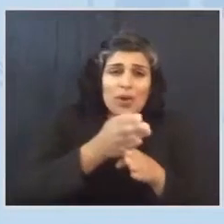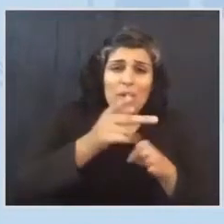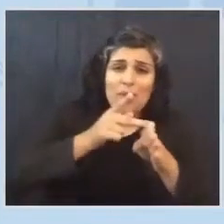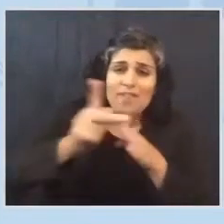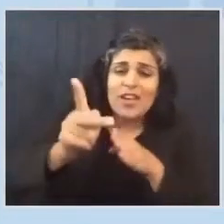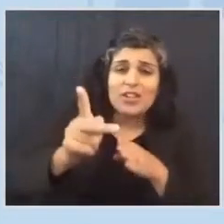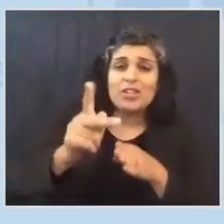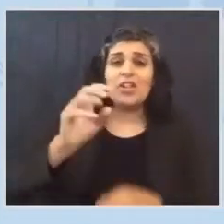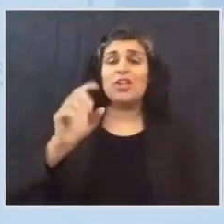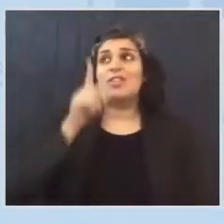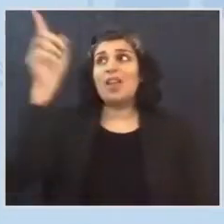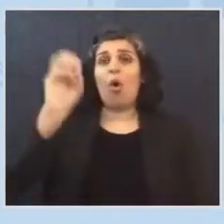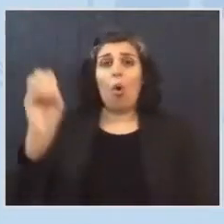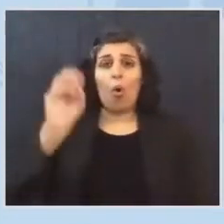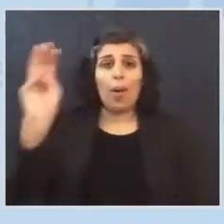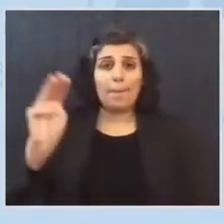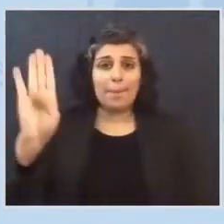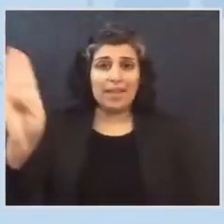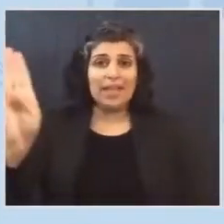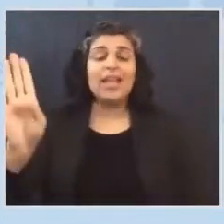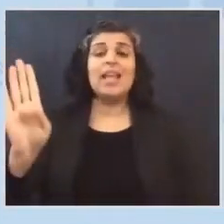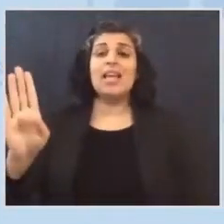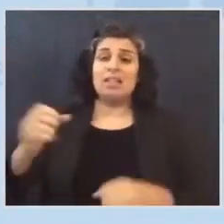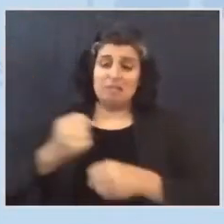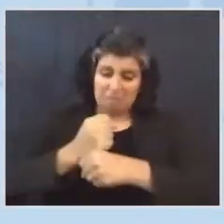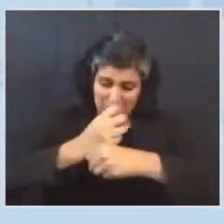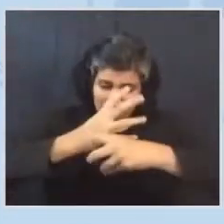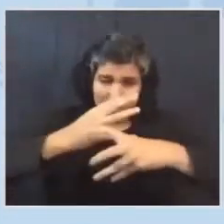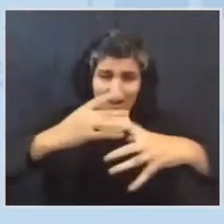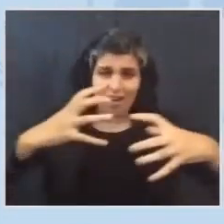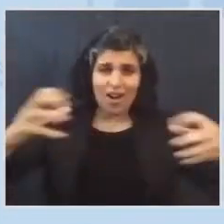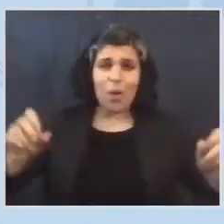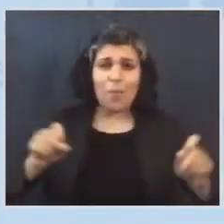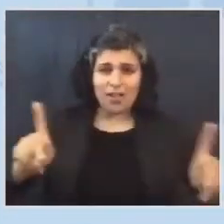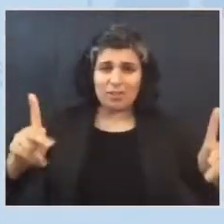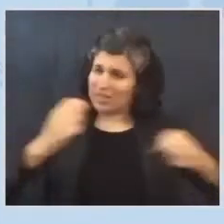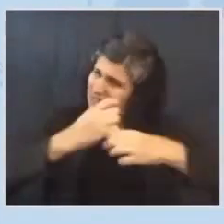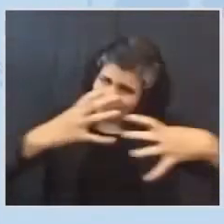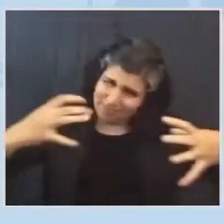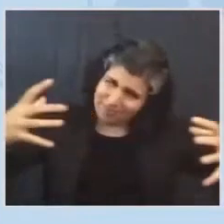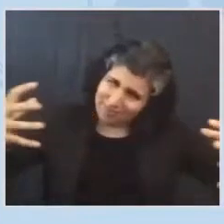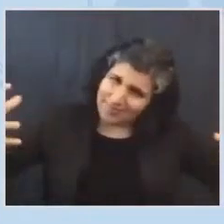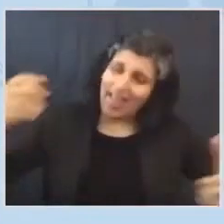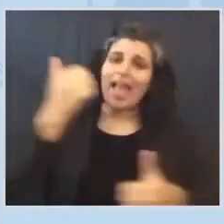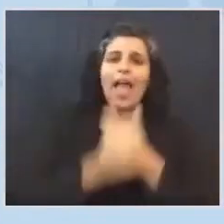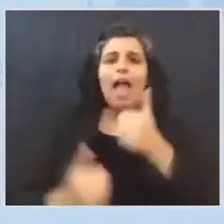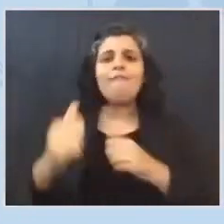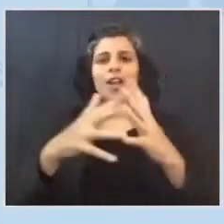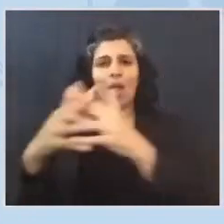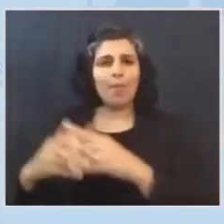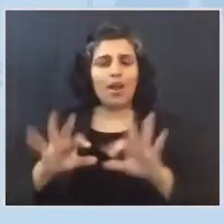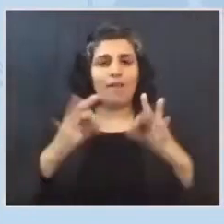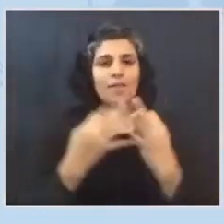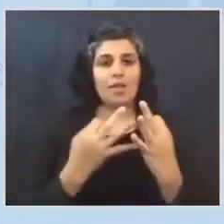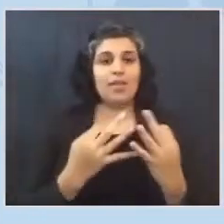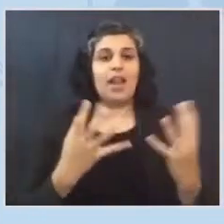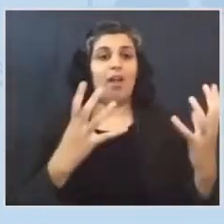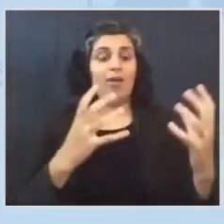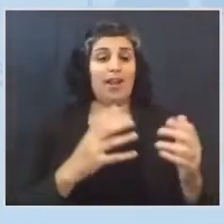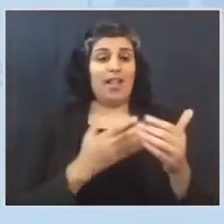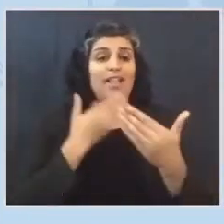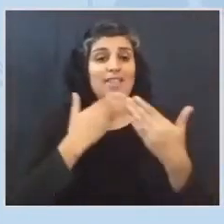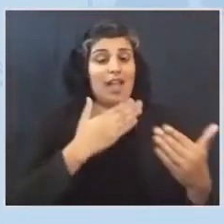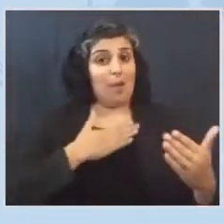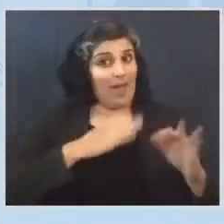to expand possibilities for every American family. And I want to thank my own wonderful family, my